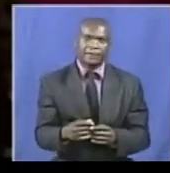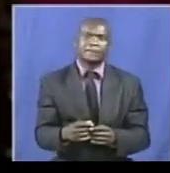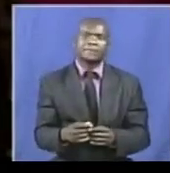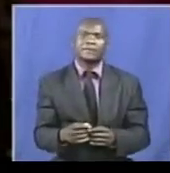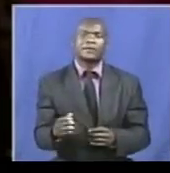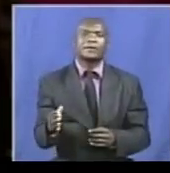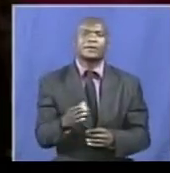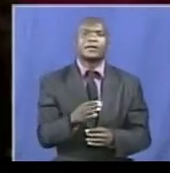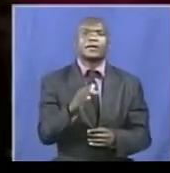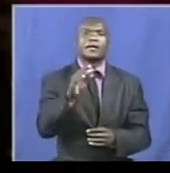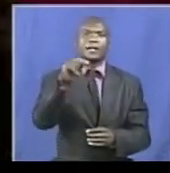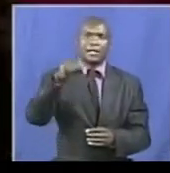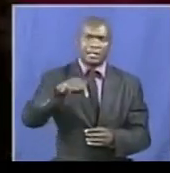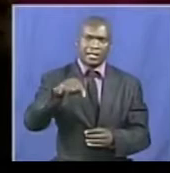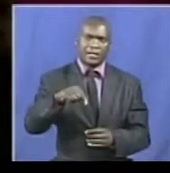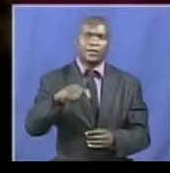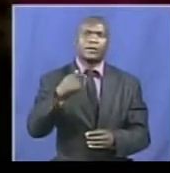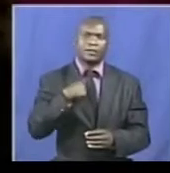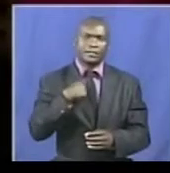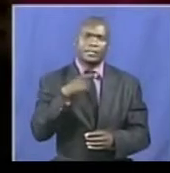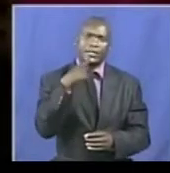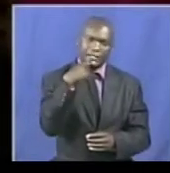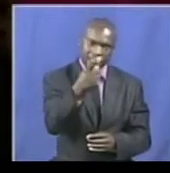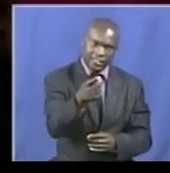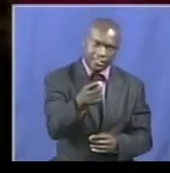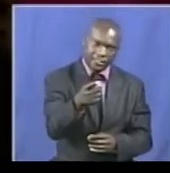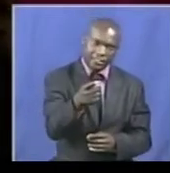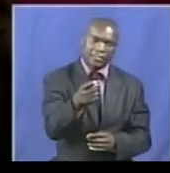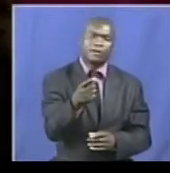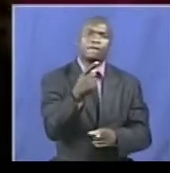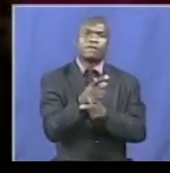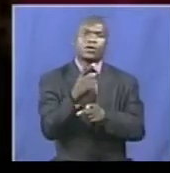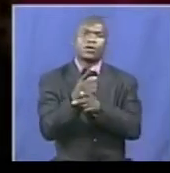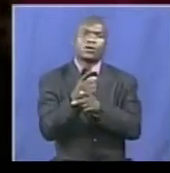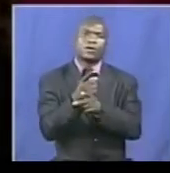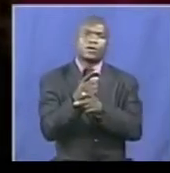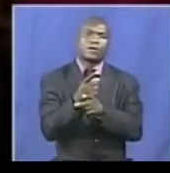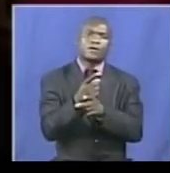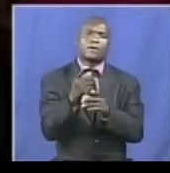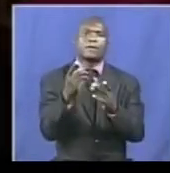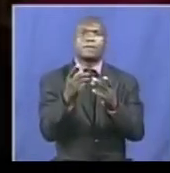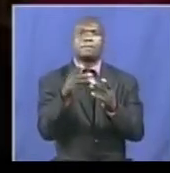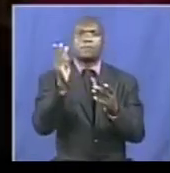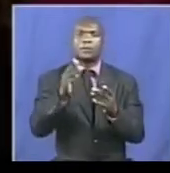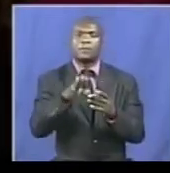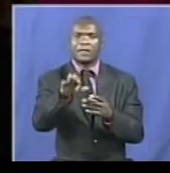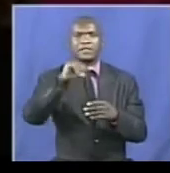I am referring to our present problem.